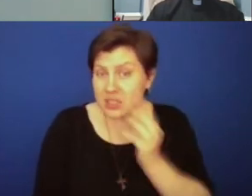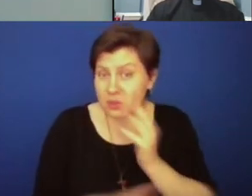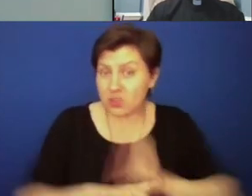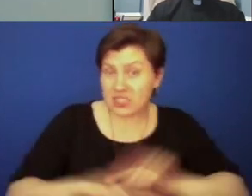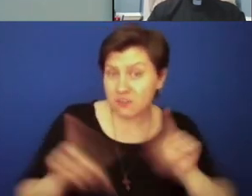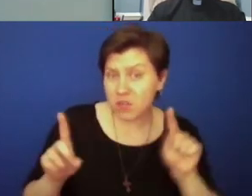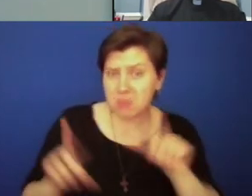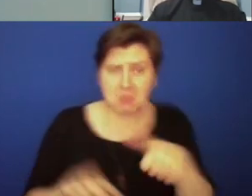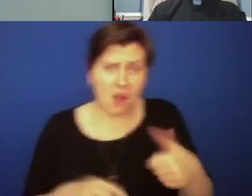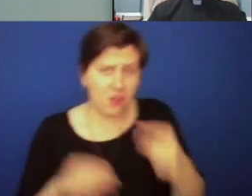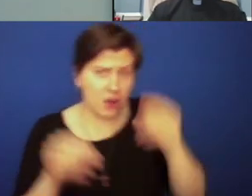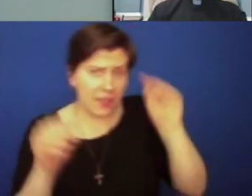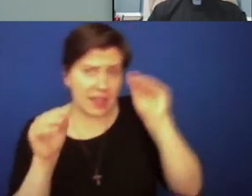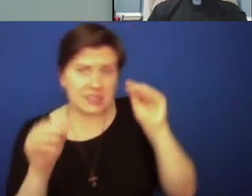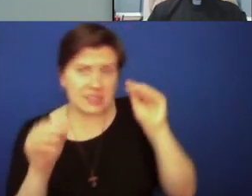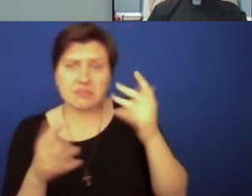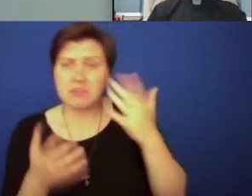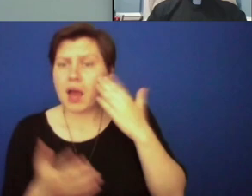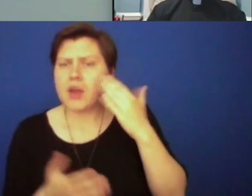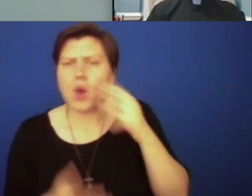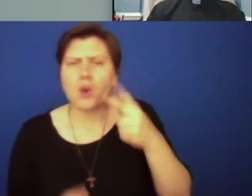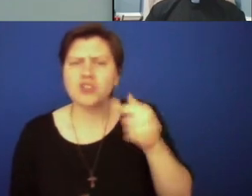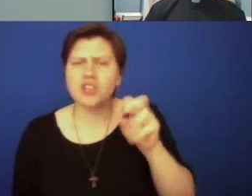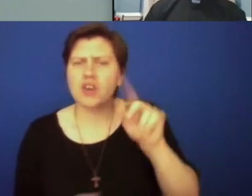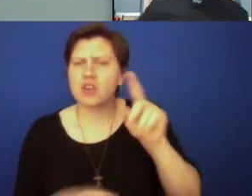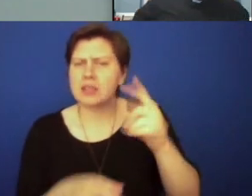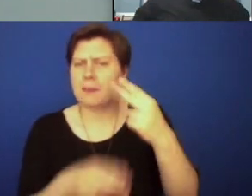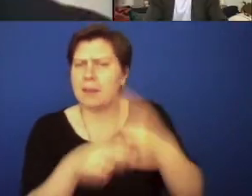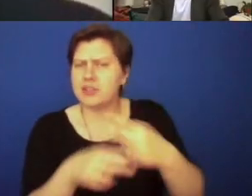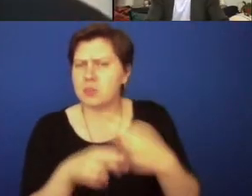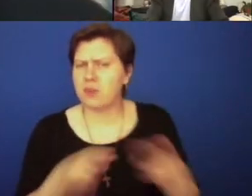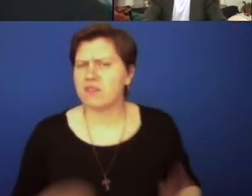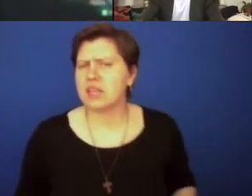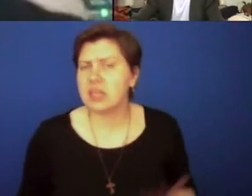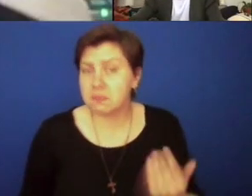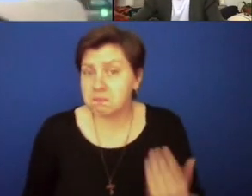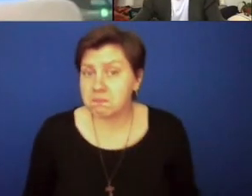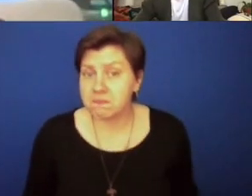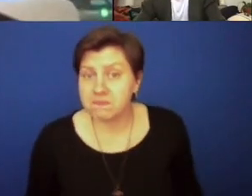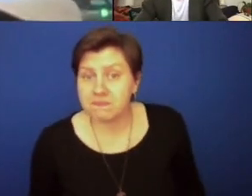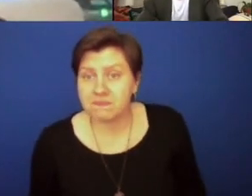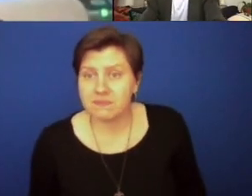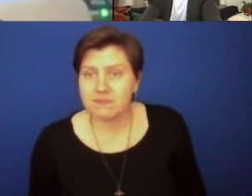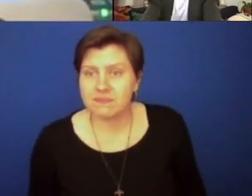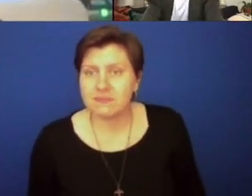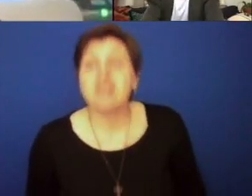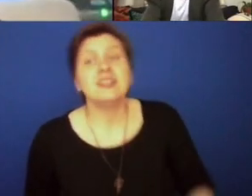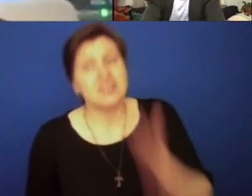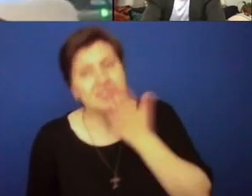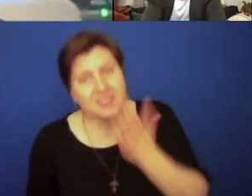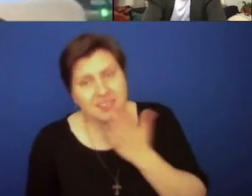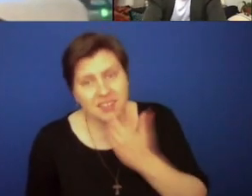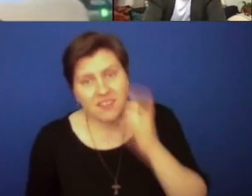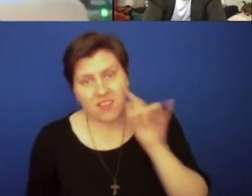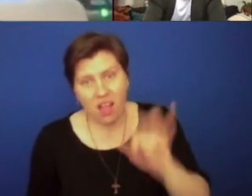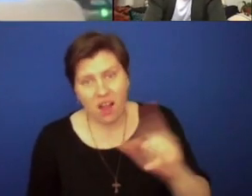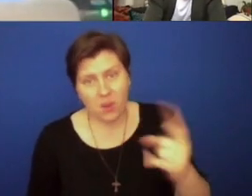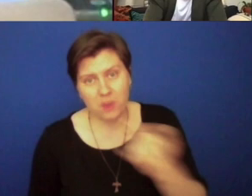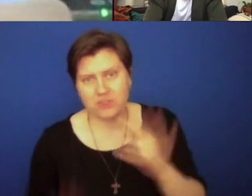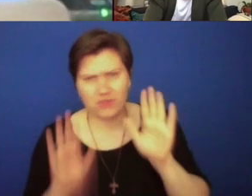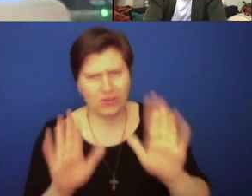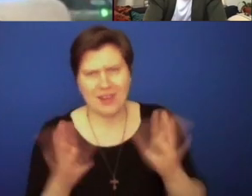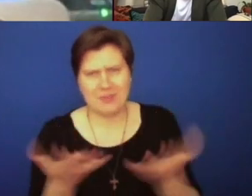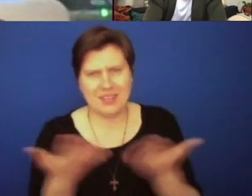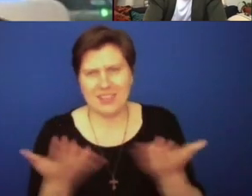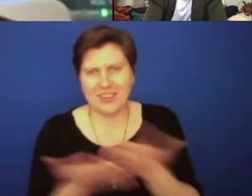need to take with us? know Gerald touched on a couple of them already. Great. Yeah. Thank you, Jonathan, for that question. And it's great to be here on this panel with